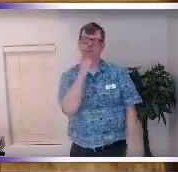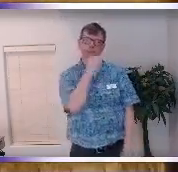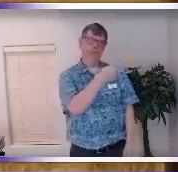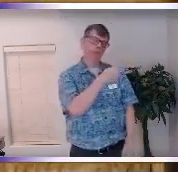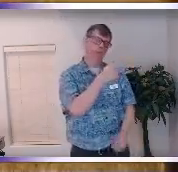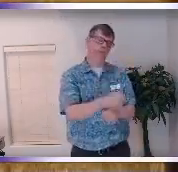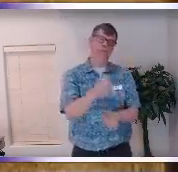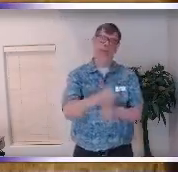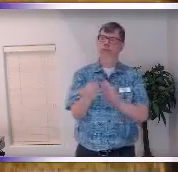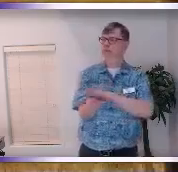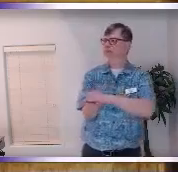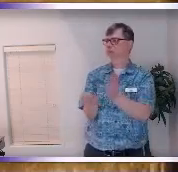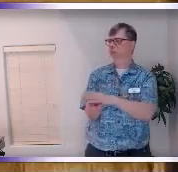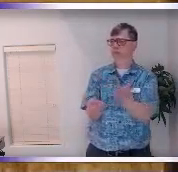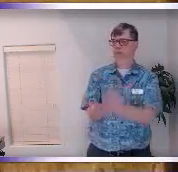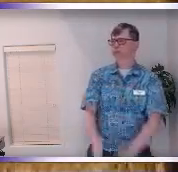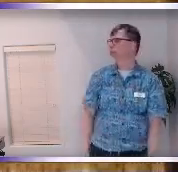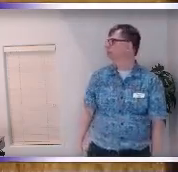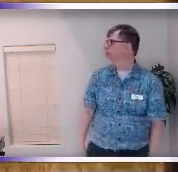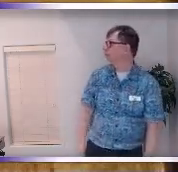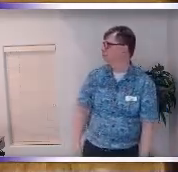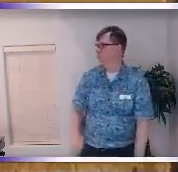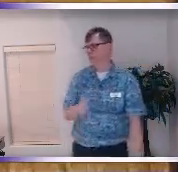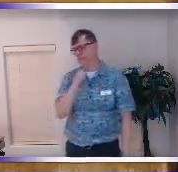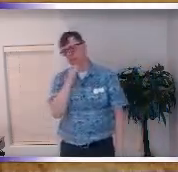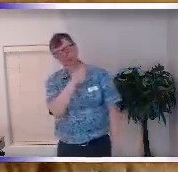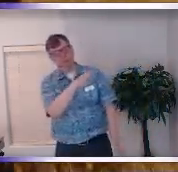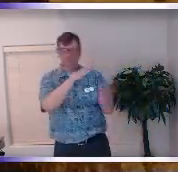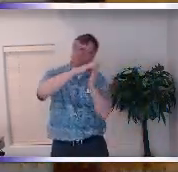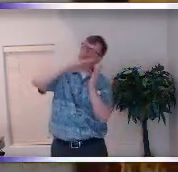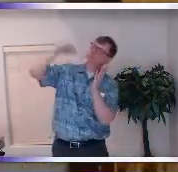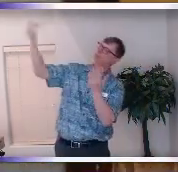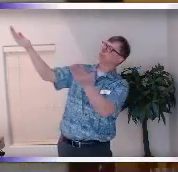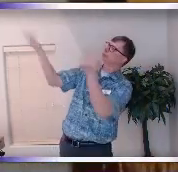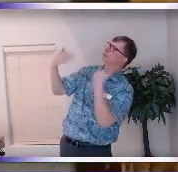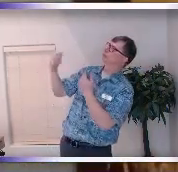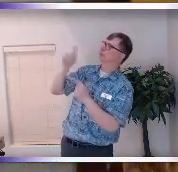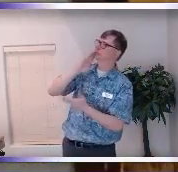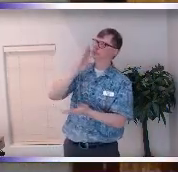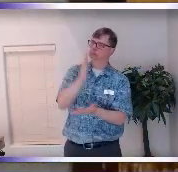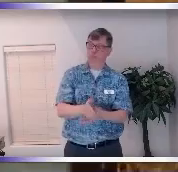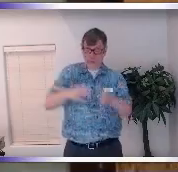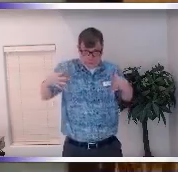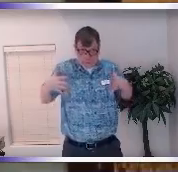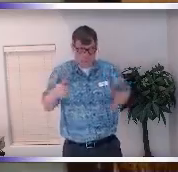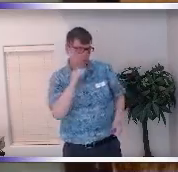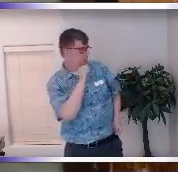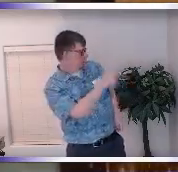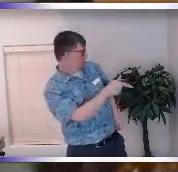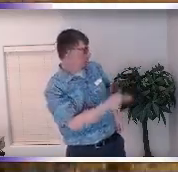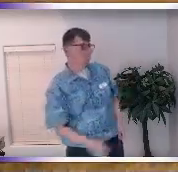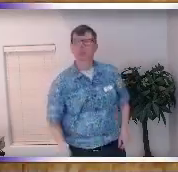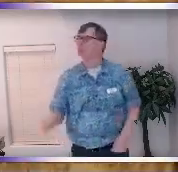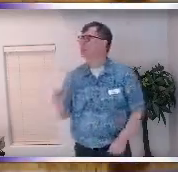okay I wrote it she worked it and her a lot of her dreams started coming true and it frightened her so when we're living our